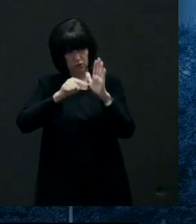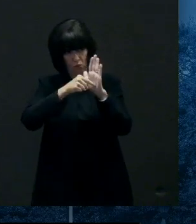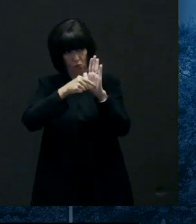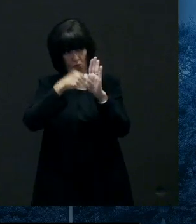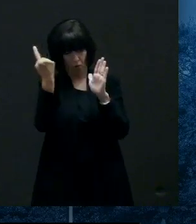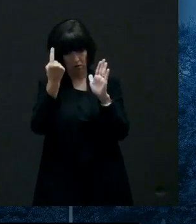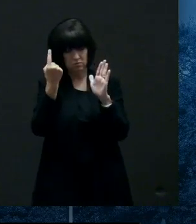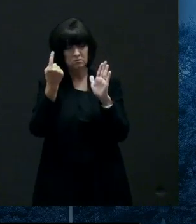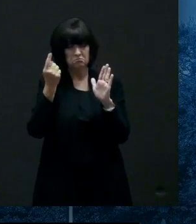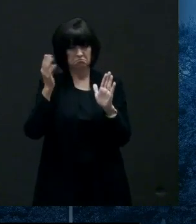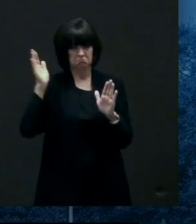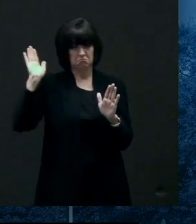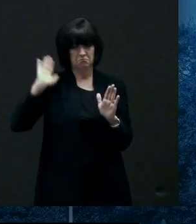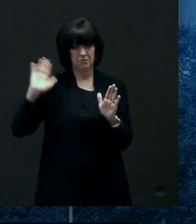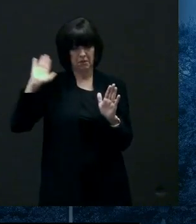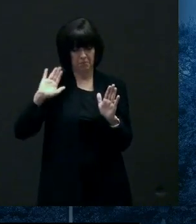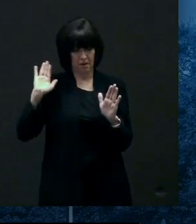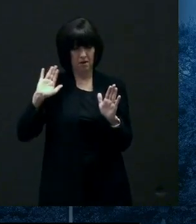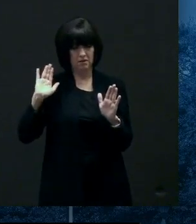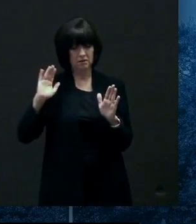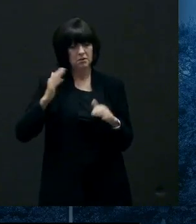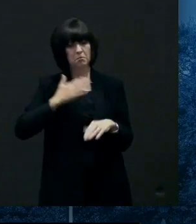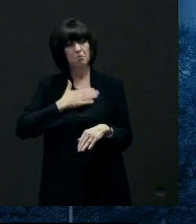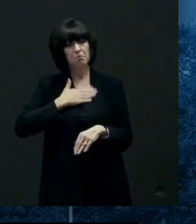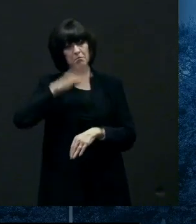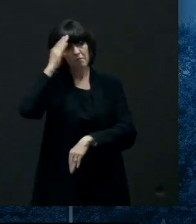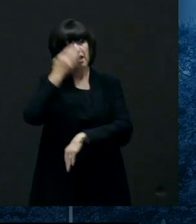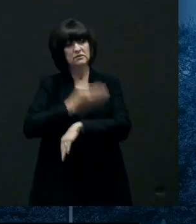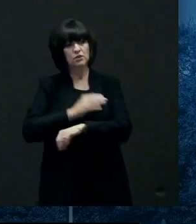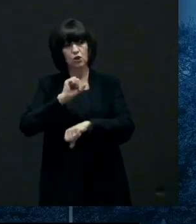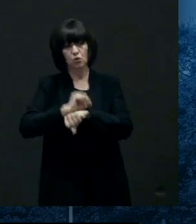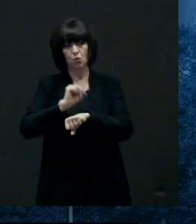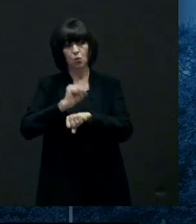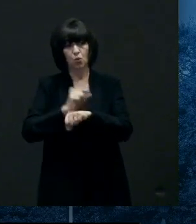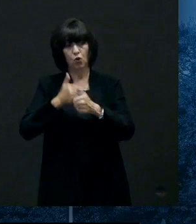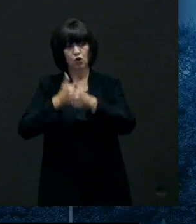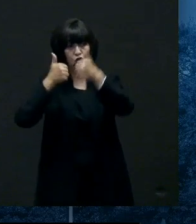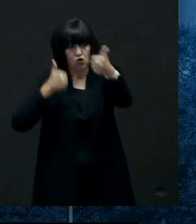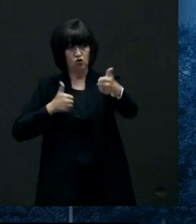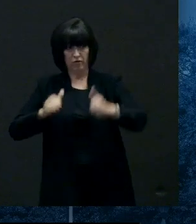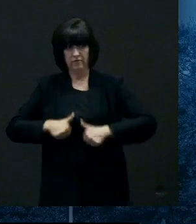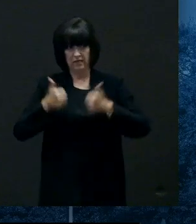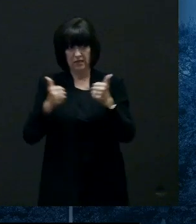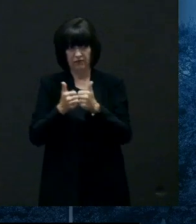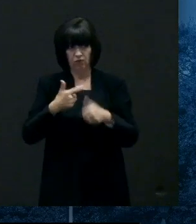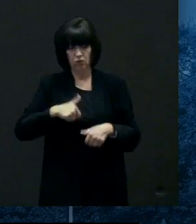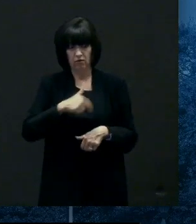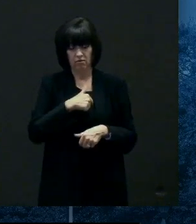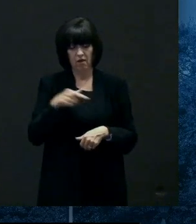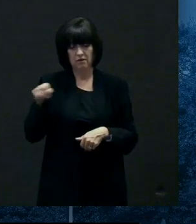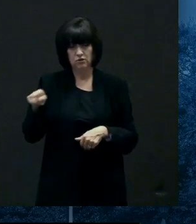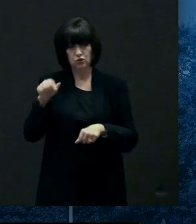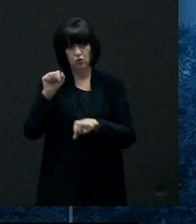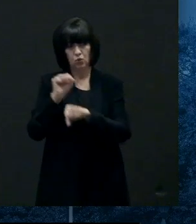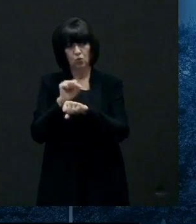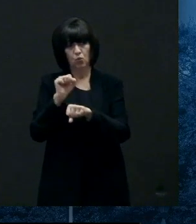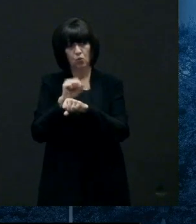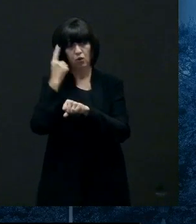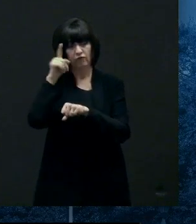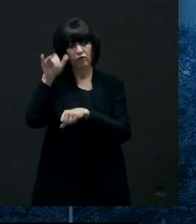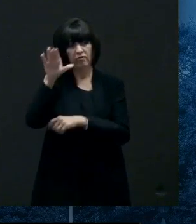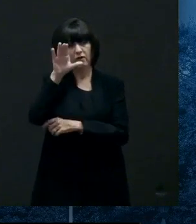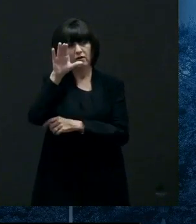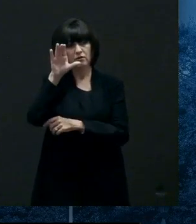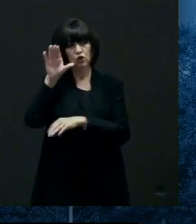was back my son has been working remotely and living with us he he works for a computer